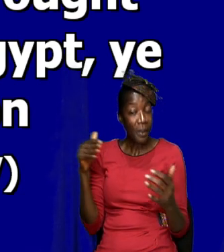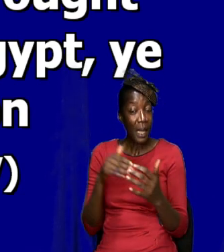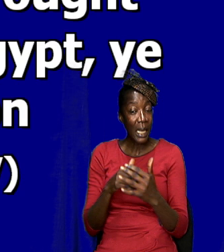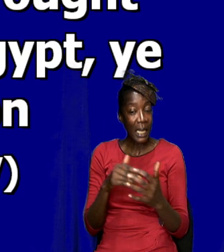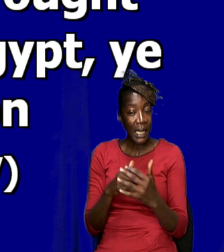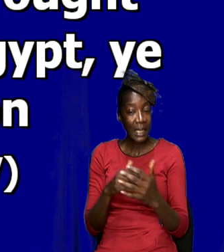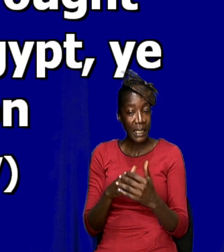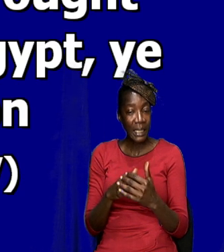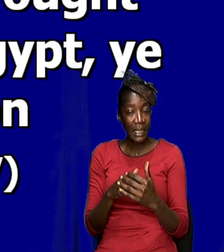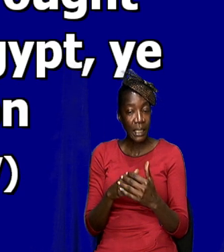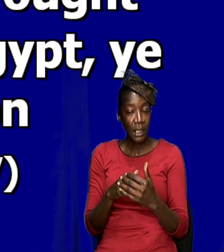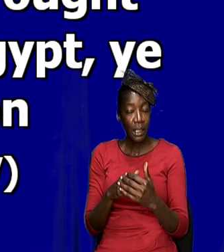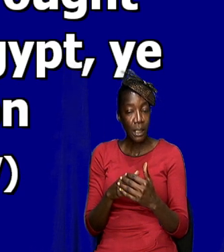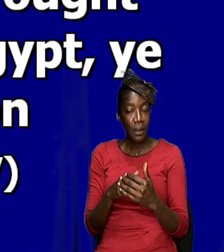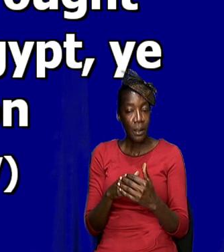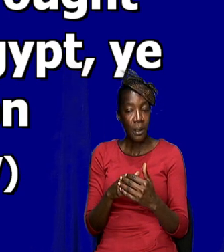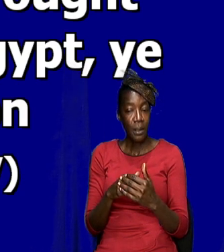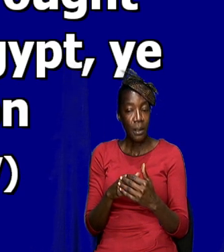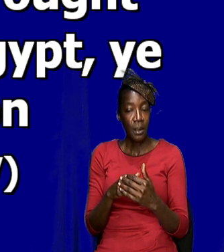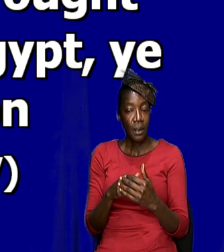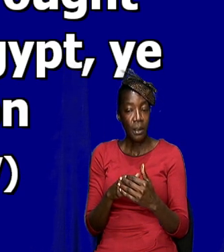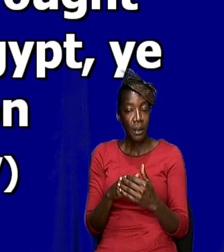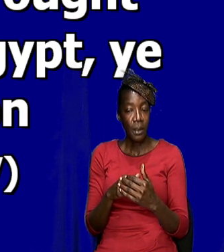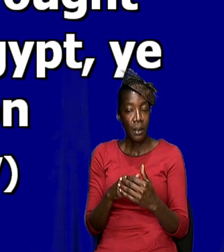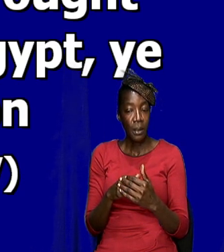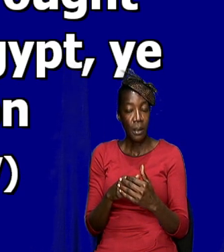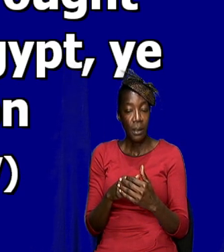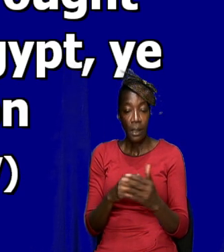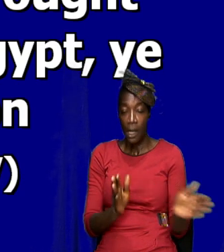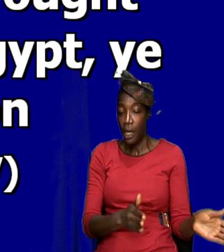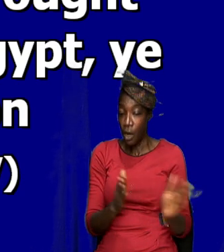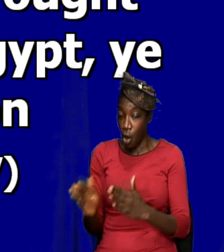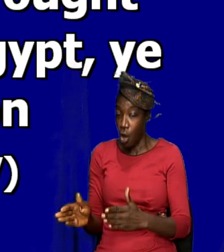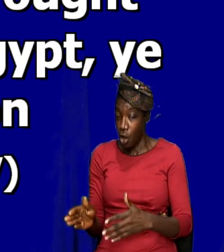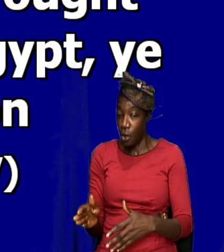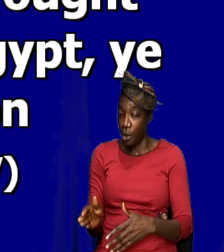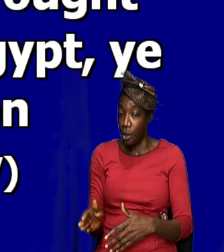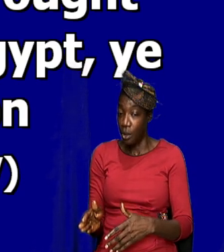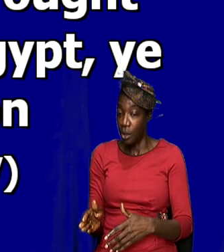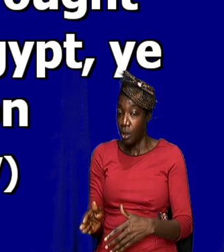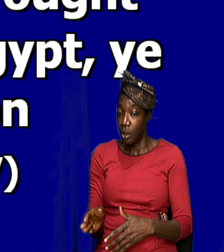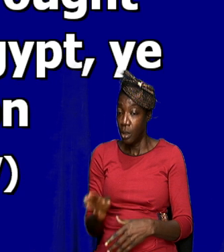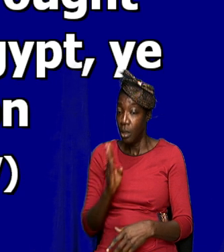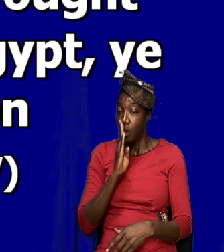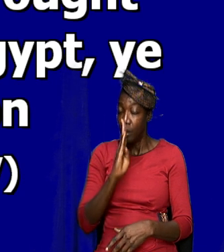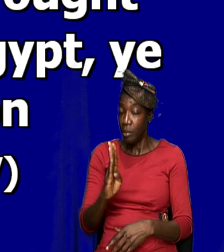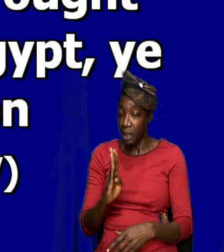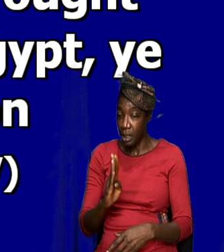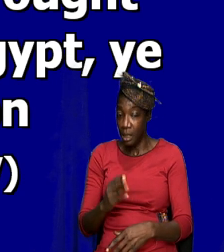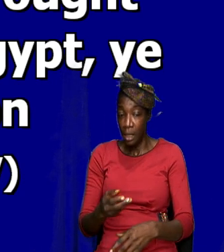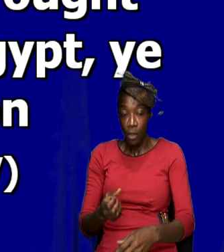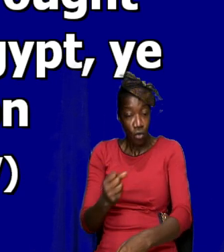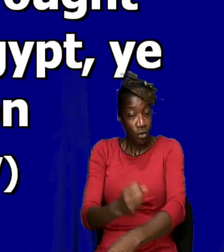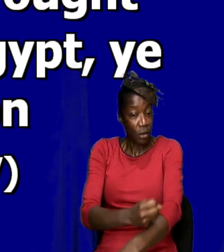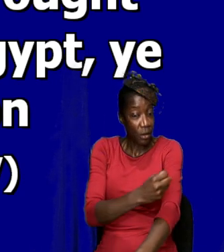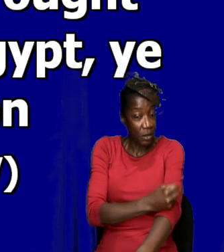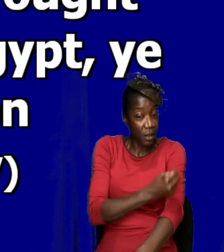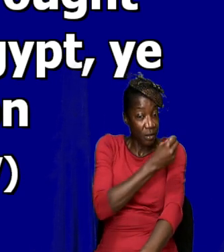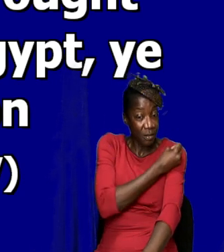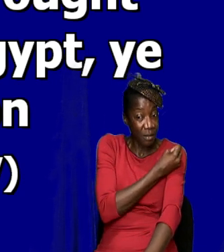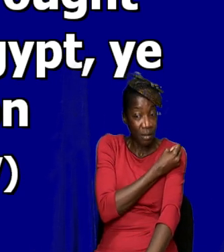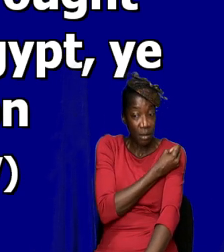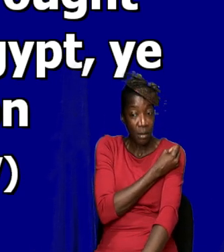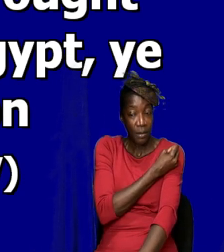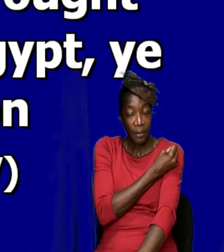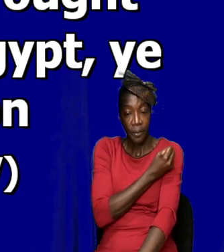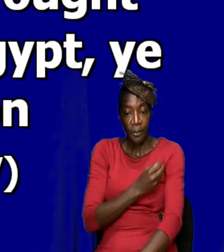I'm making the point that in order for us to be effective, and this is the point I'm making, in order for us